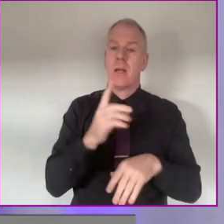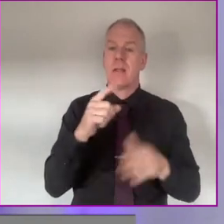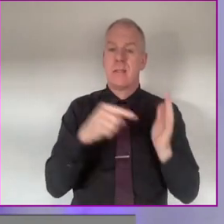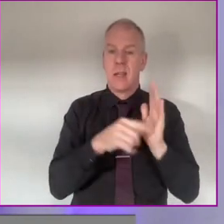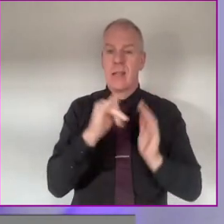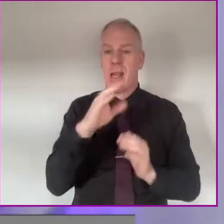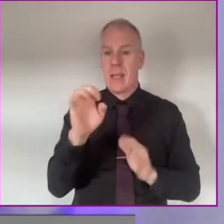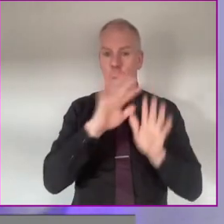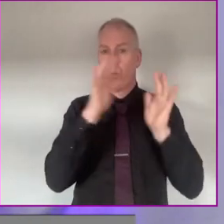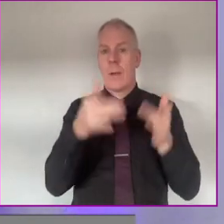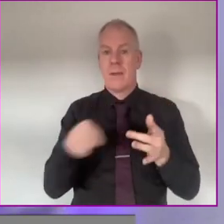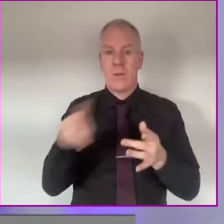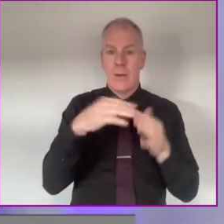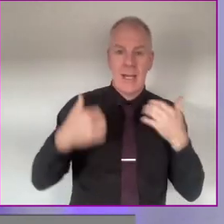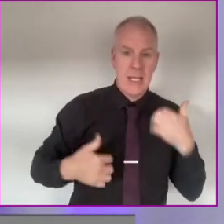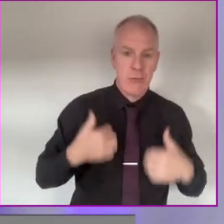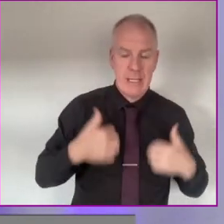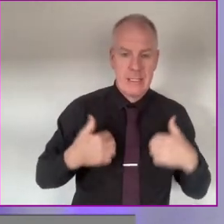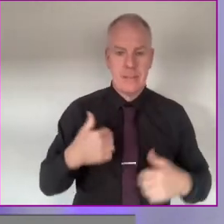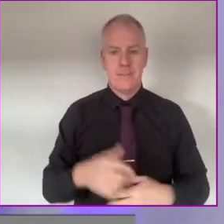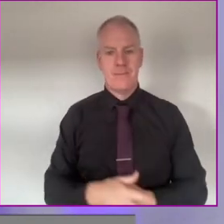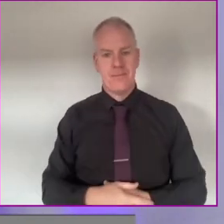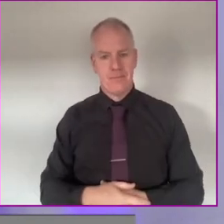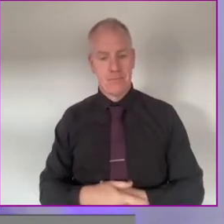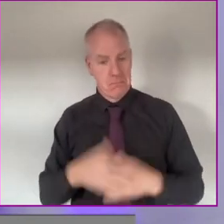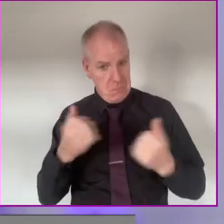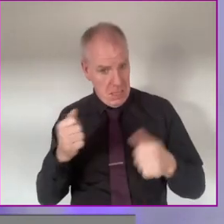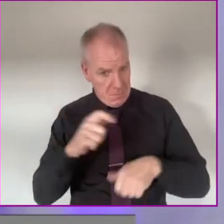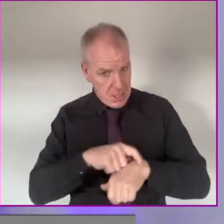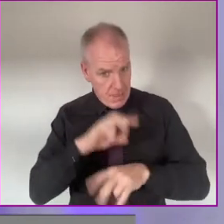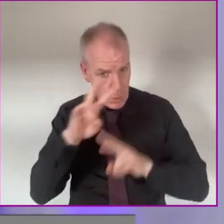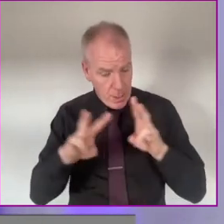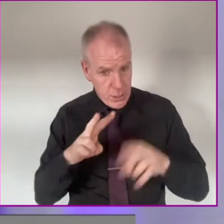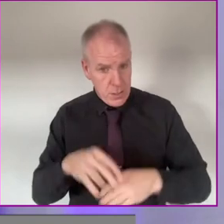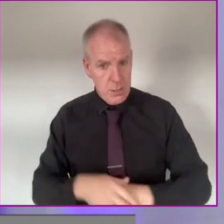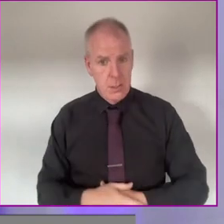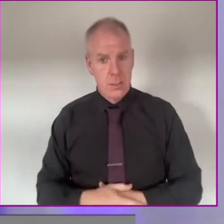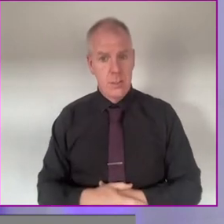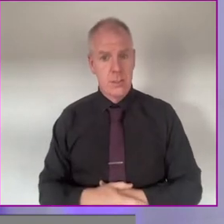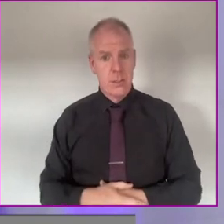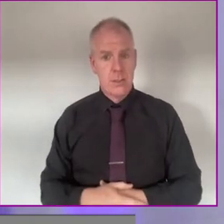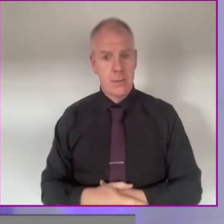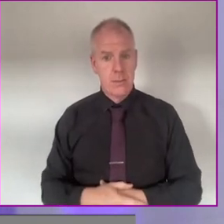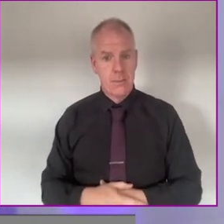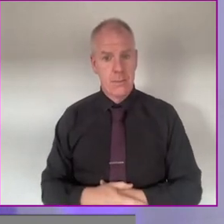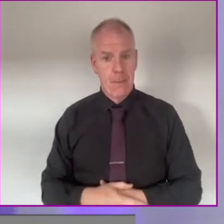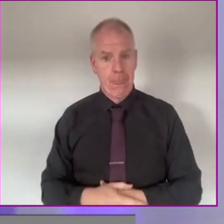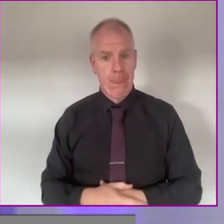.ie is the website to go to if you are interested. Do we have time for questions?